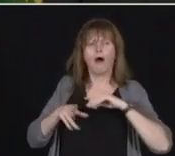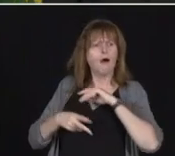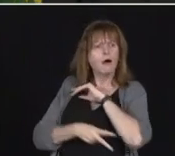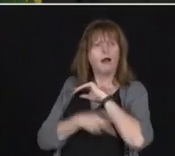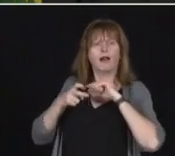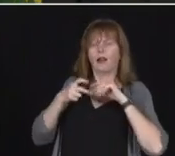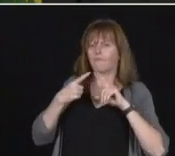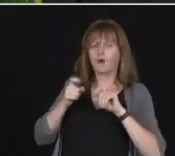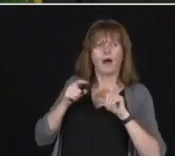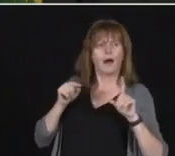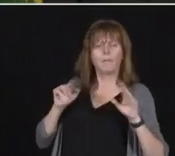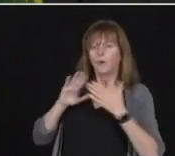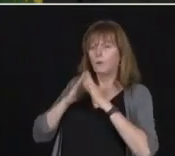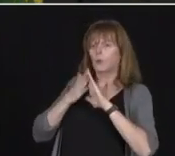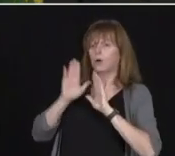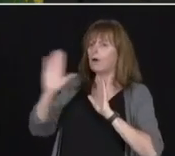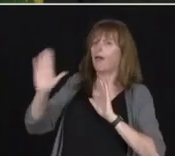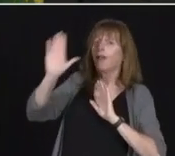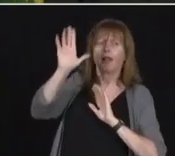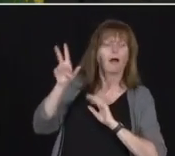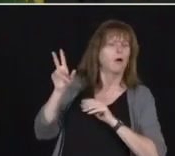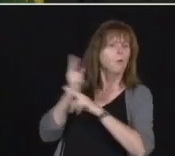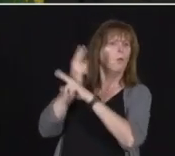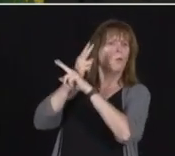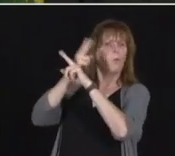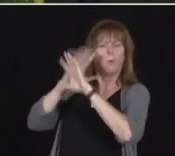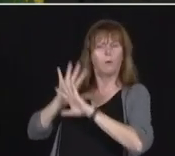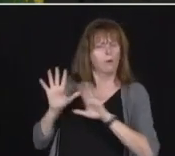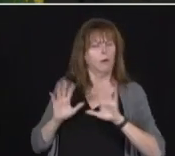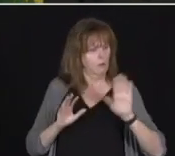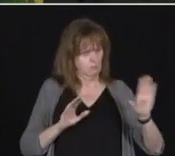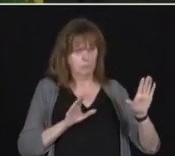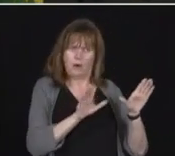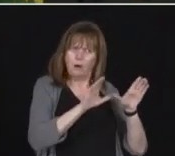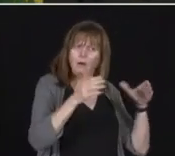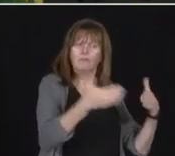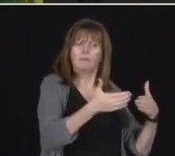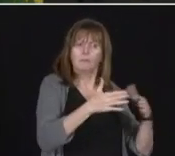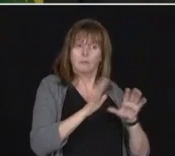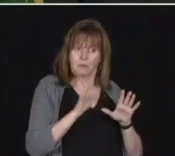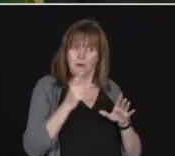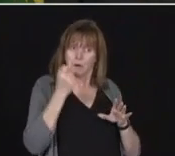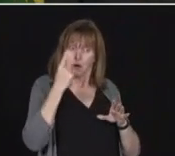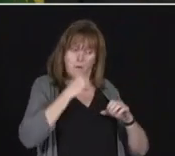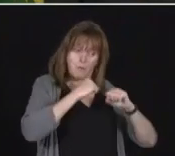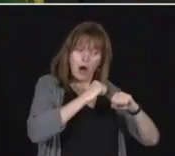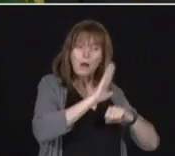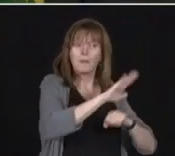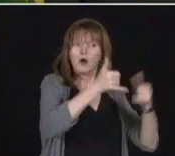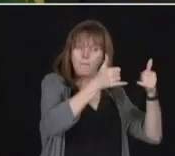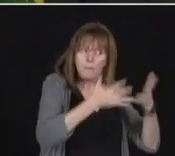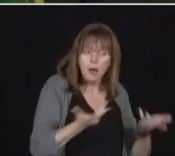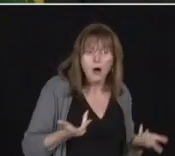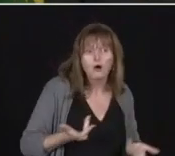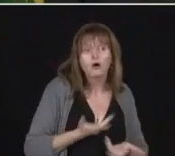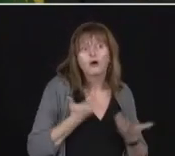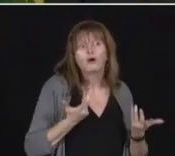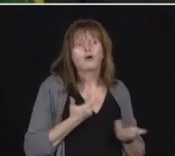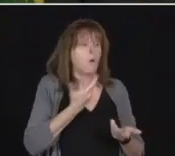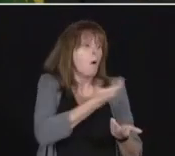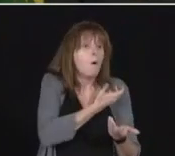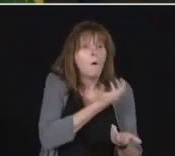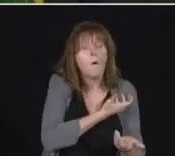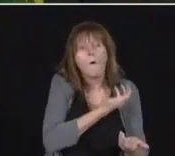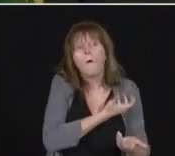the general public. That's not their goal. They want to make sure that their players and the people that come with them are